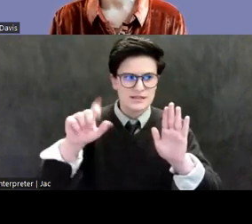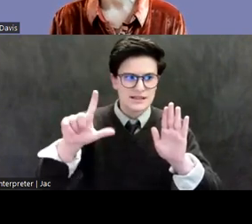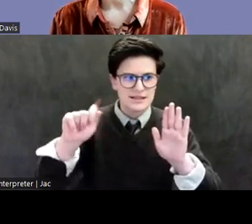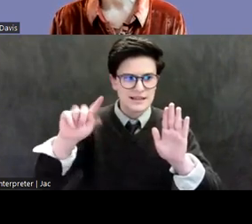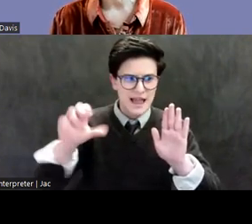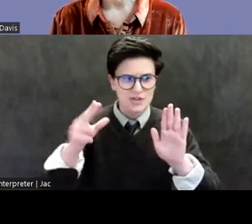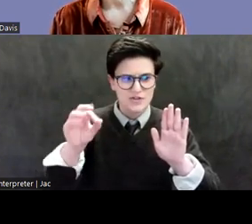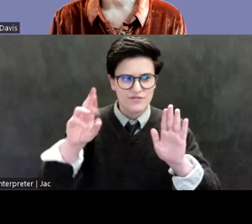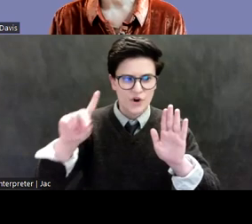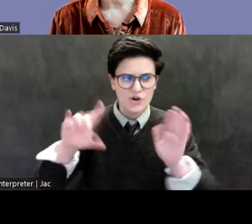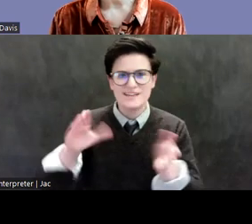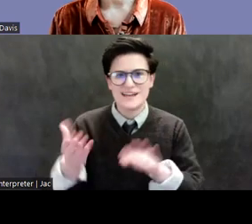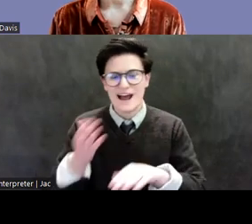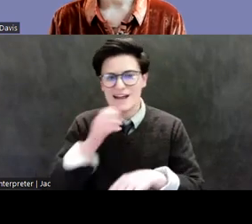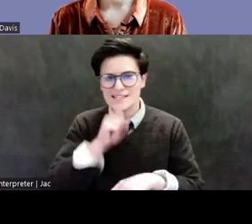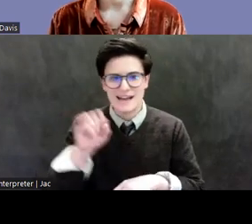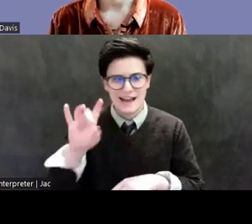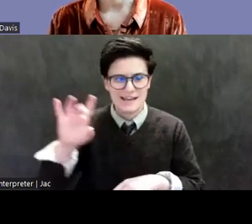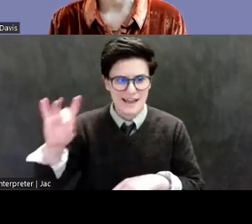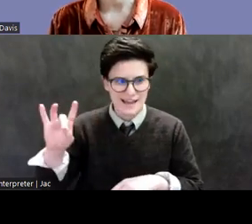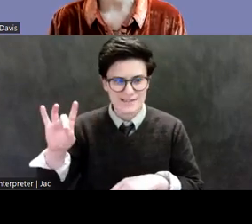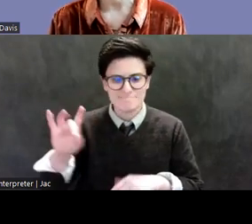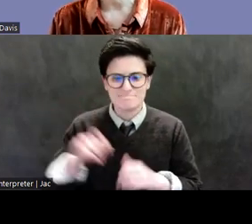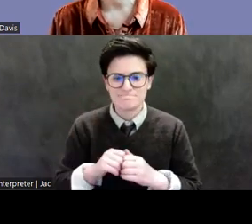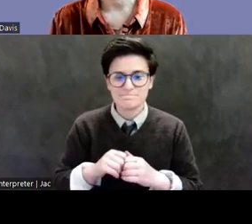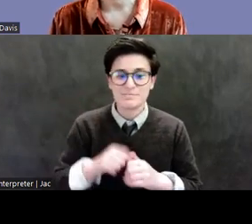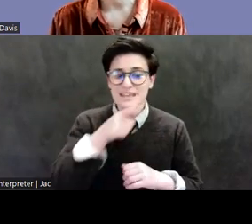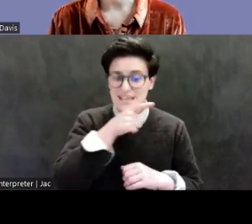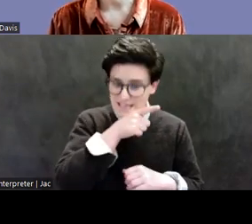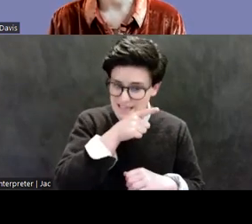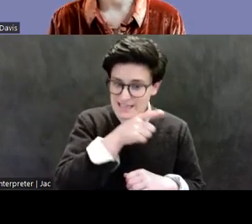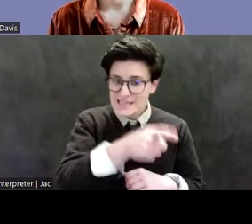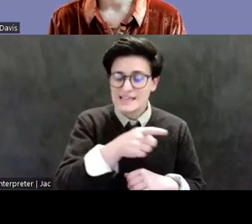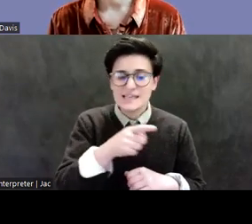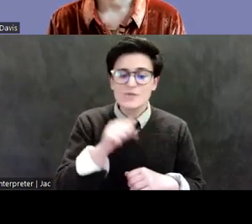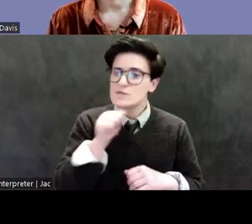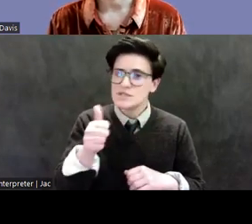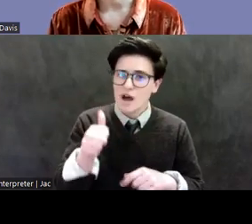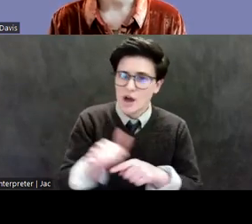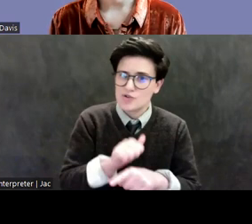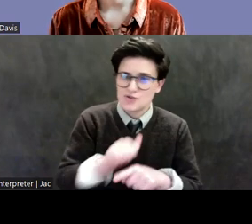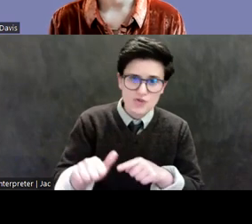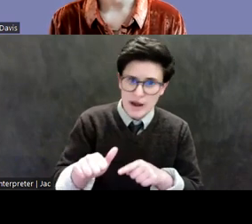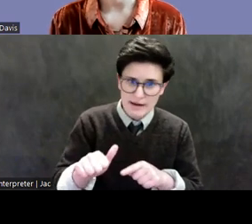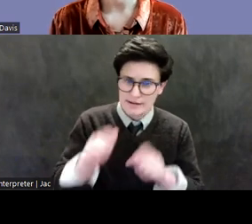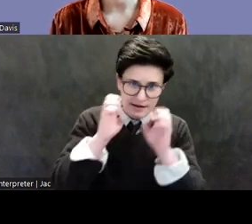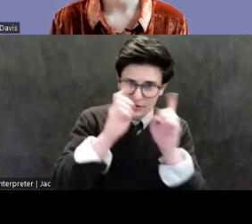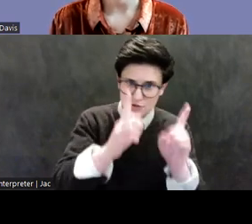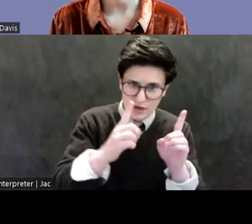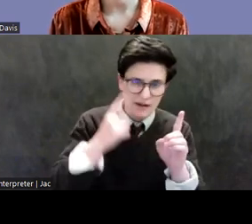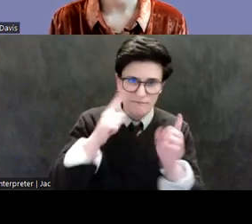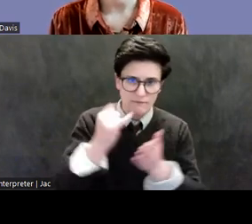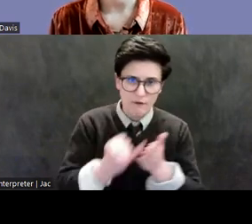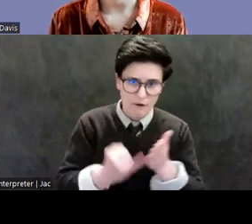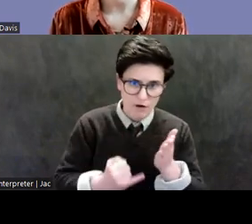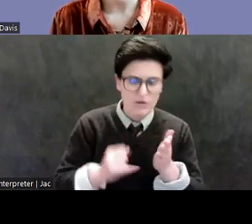title was an interesting choice for Latchford, while a collector and dealer, was not a trained art historian, archaeologist, or scholar. He was instead